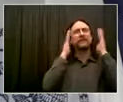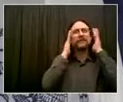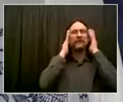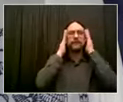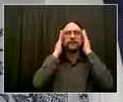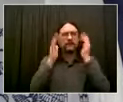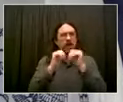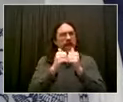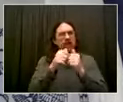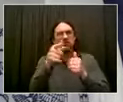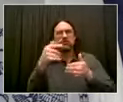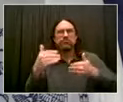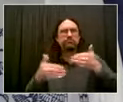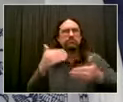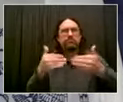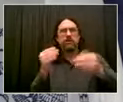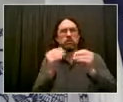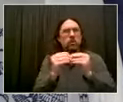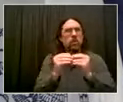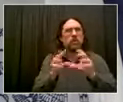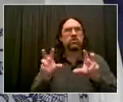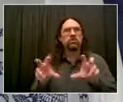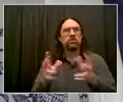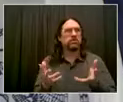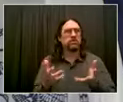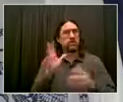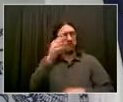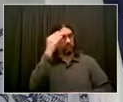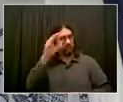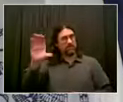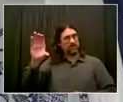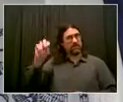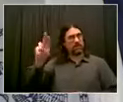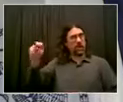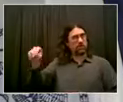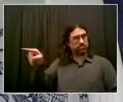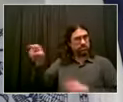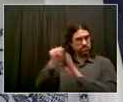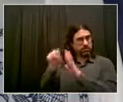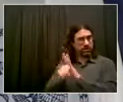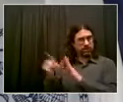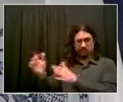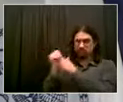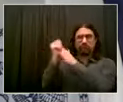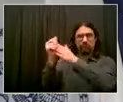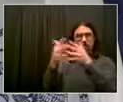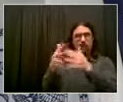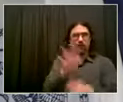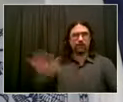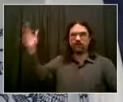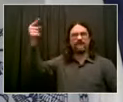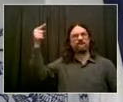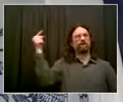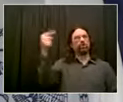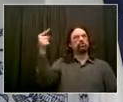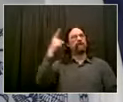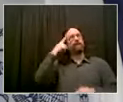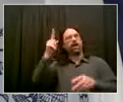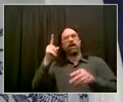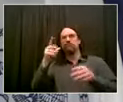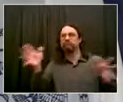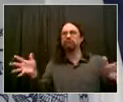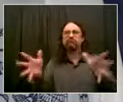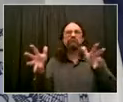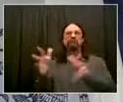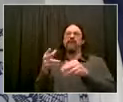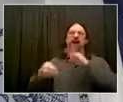we are. You know, we've got a huge, huge number of vaccinations that have been done and very